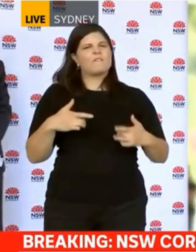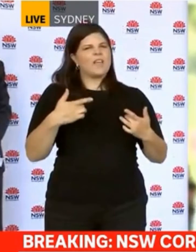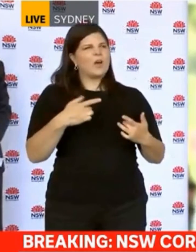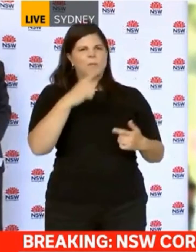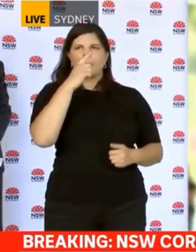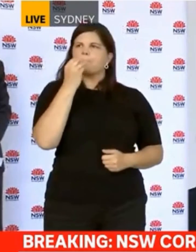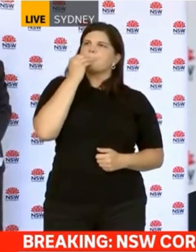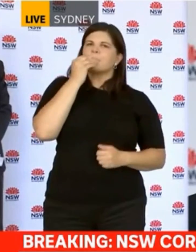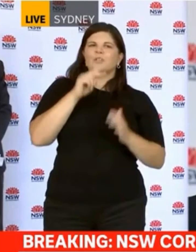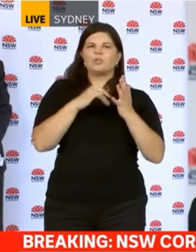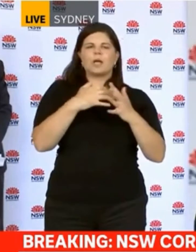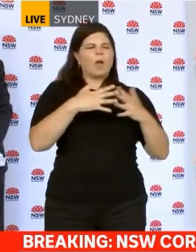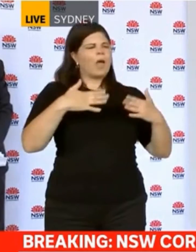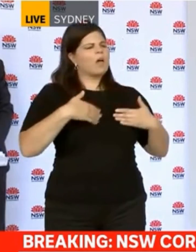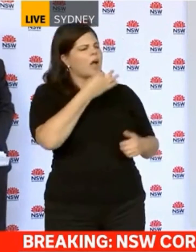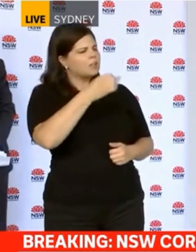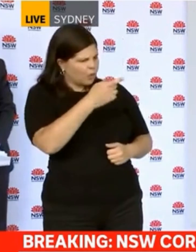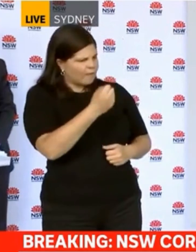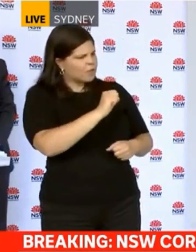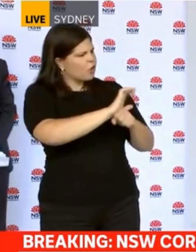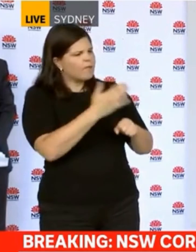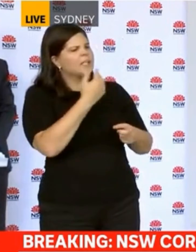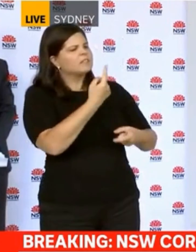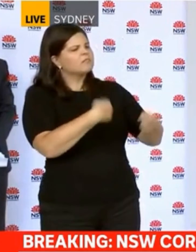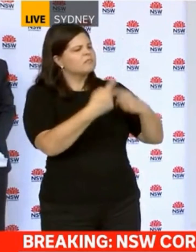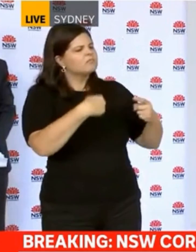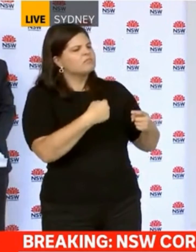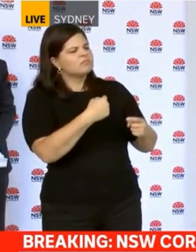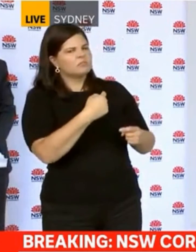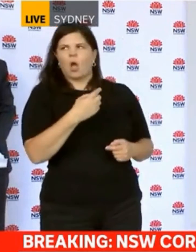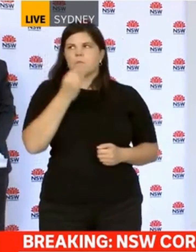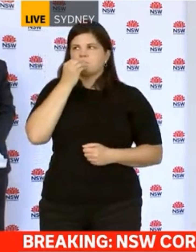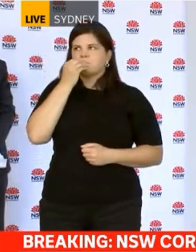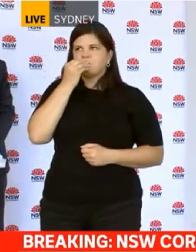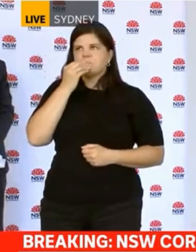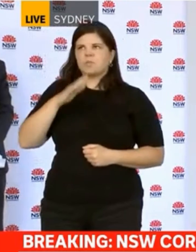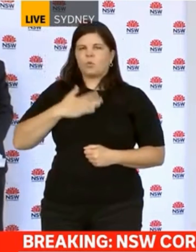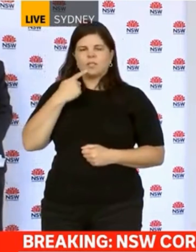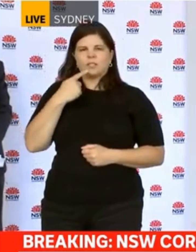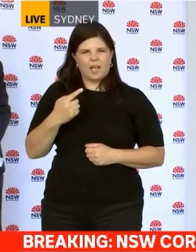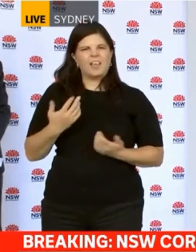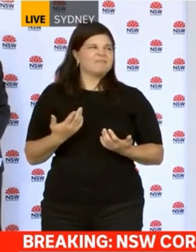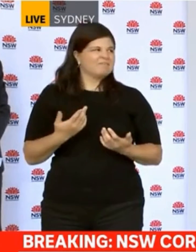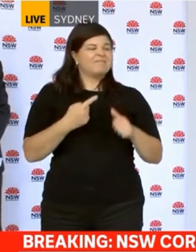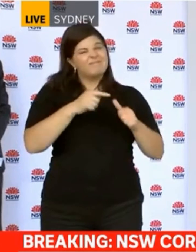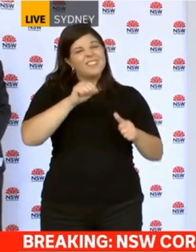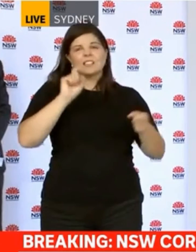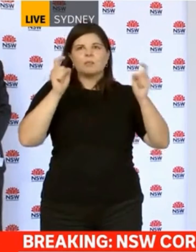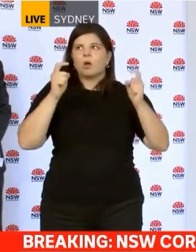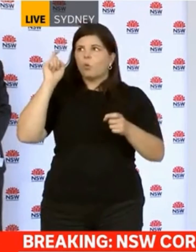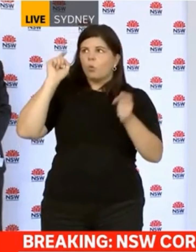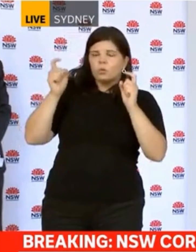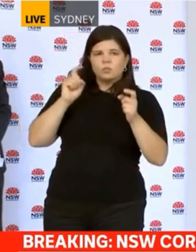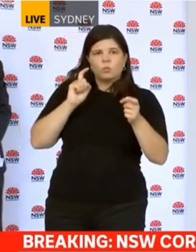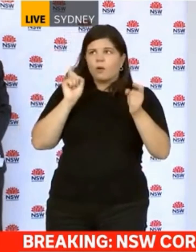aren't telling the truth? Yeah. There has been situations where people have been afraid to tell us everything because they're worried about getting in trouble or they're worried about having broken the